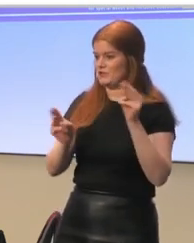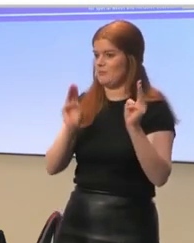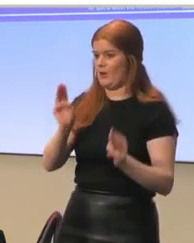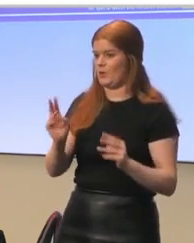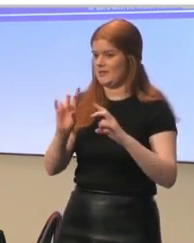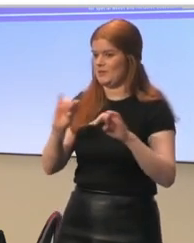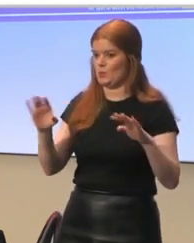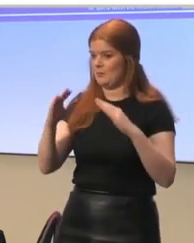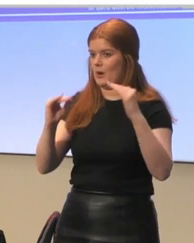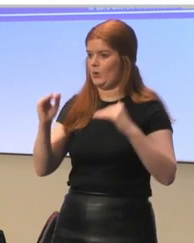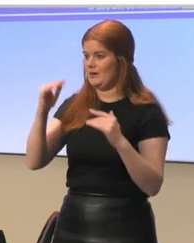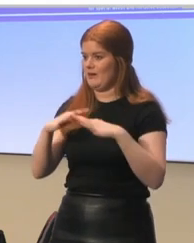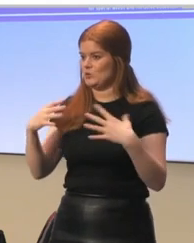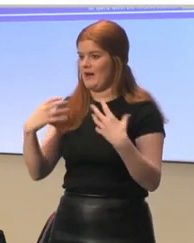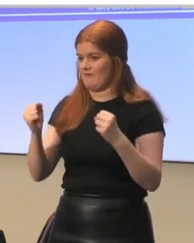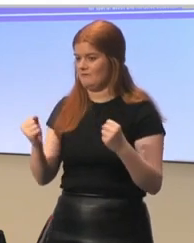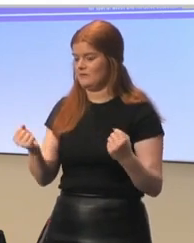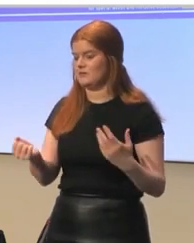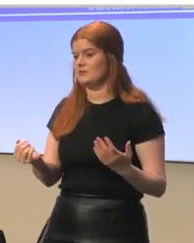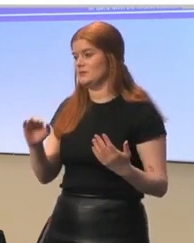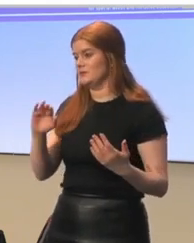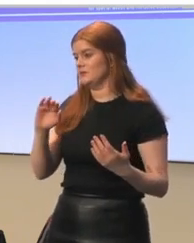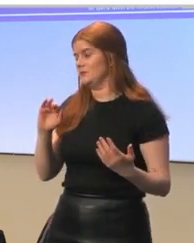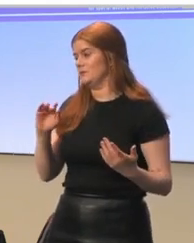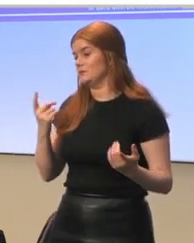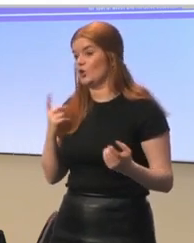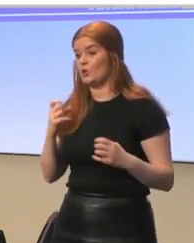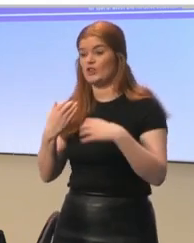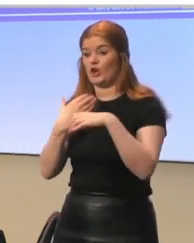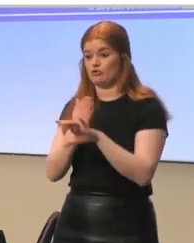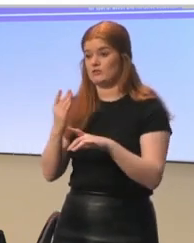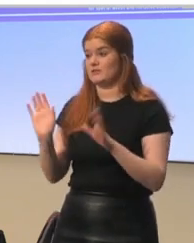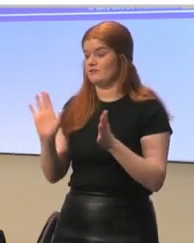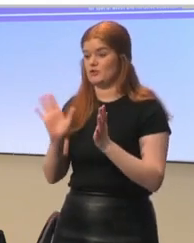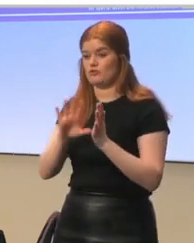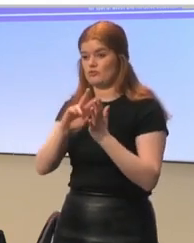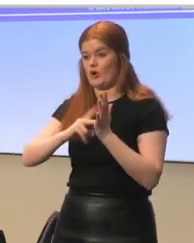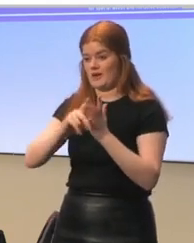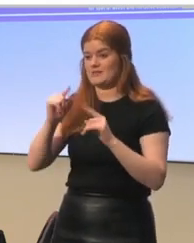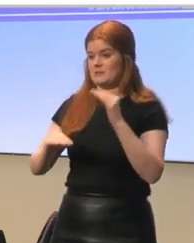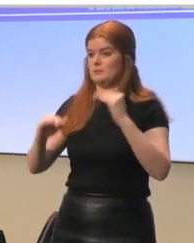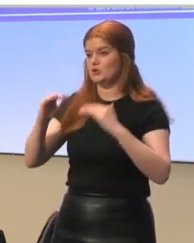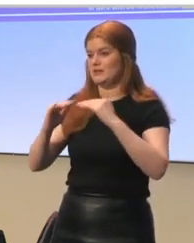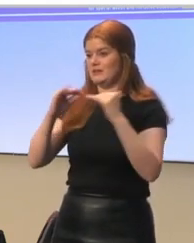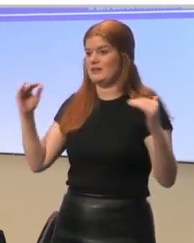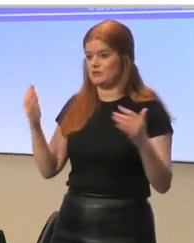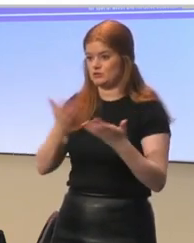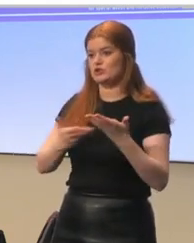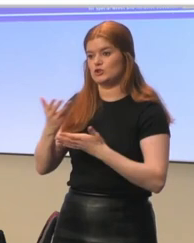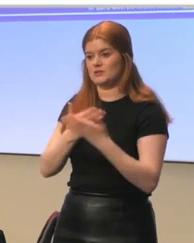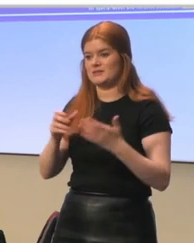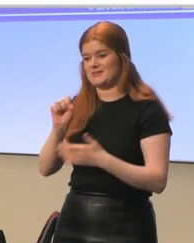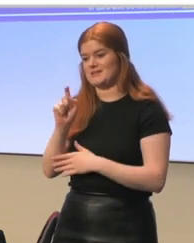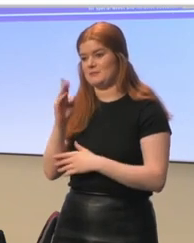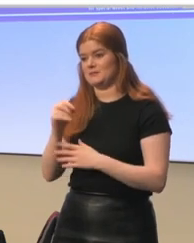levels we have there. So, and the countries organized these multilevel discussions themselves.